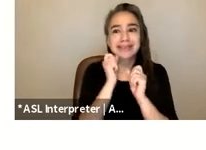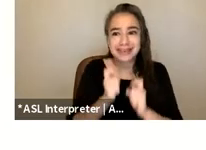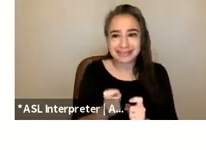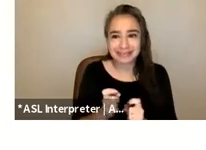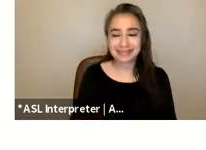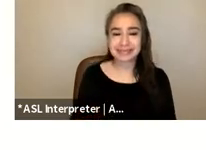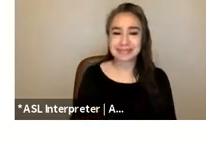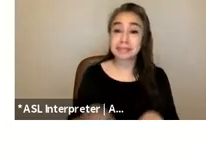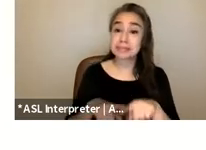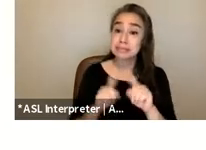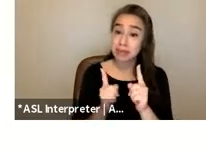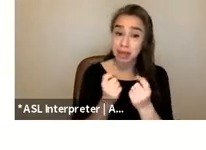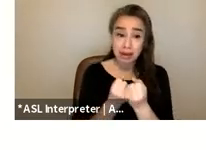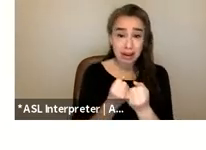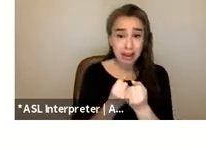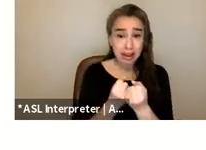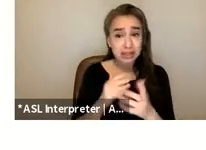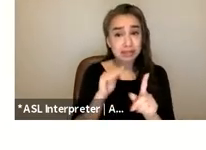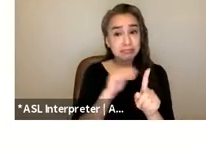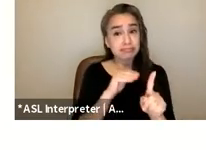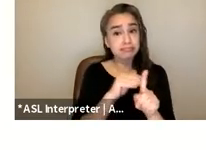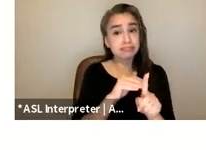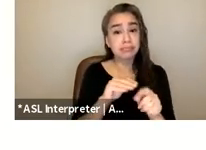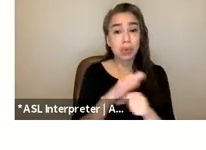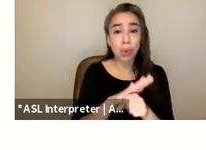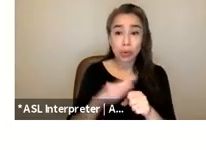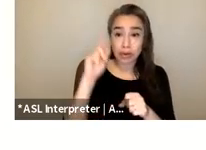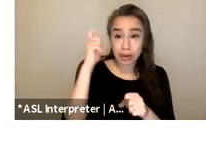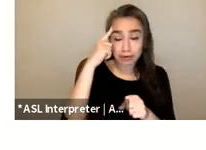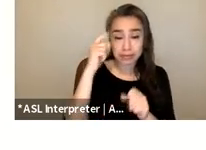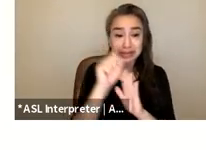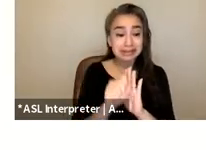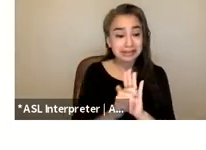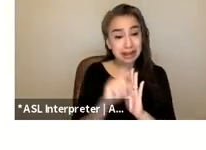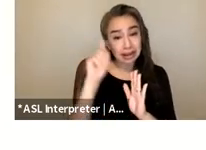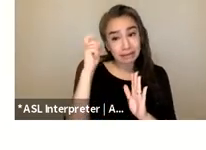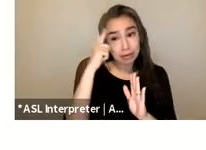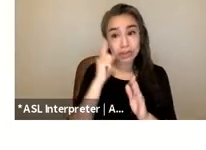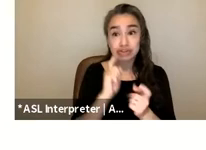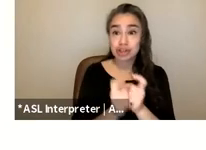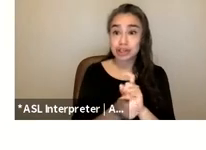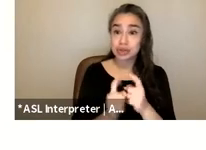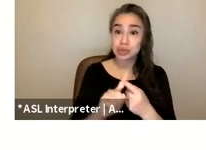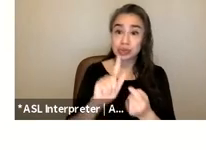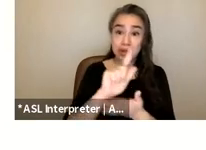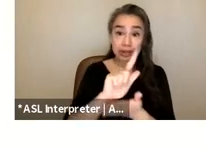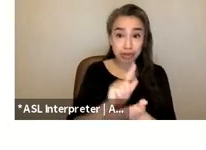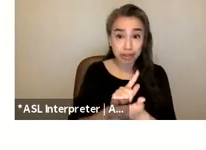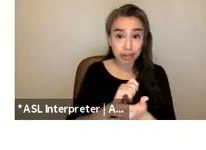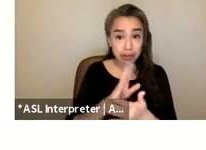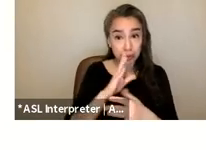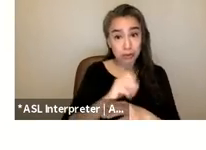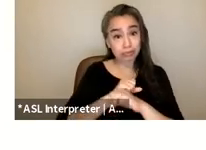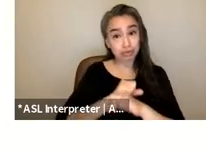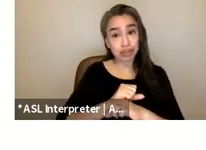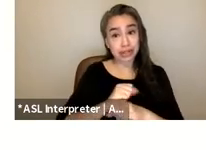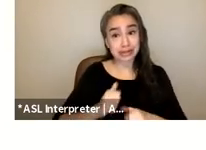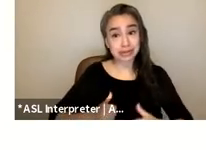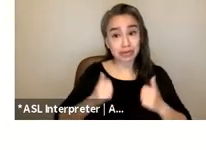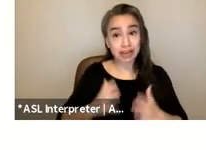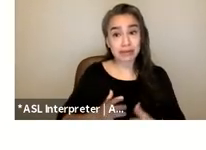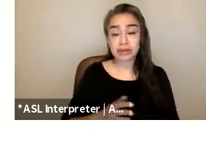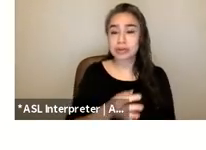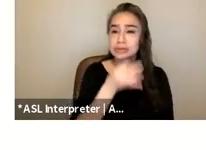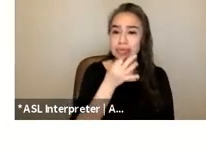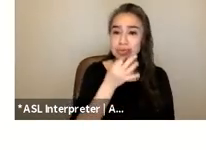petition their local and state governments for changes to legislation that would protect survivors they soon understood that legislation